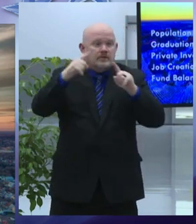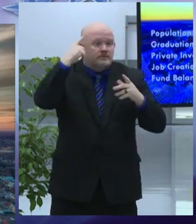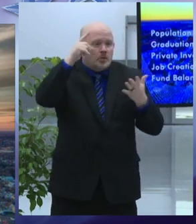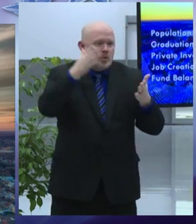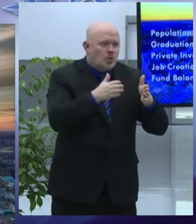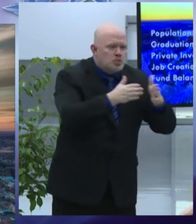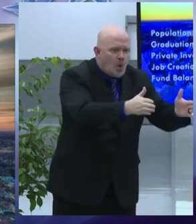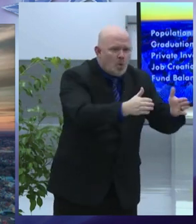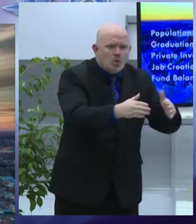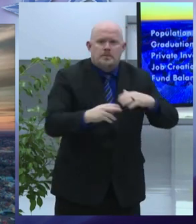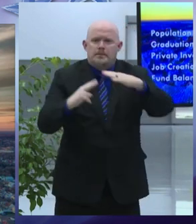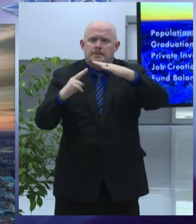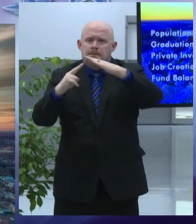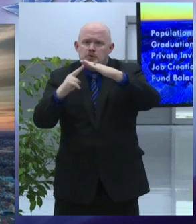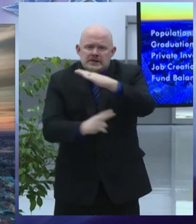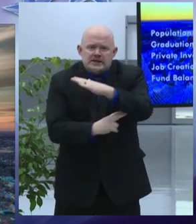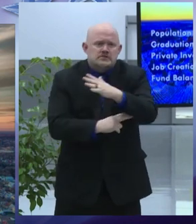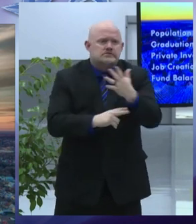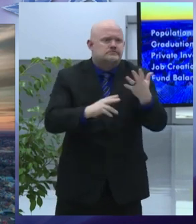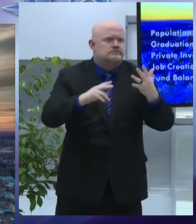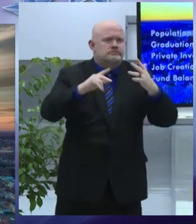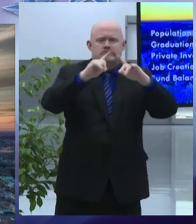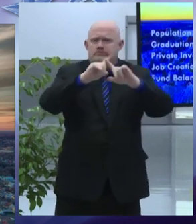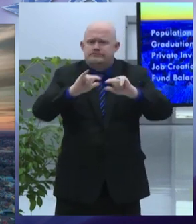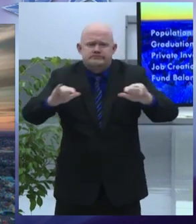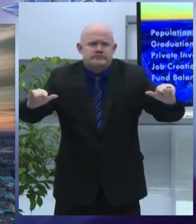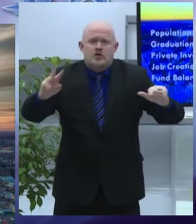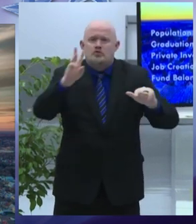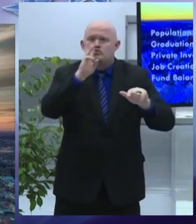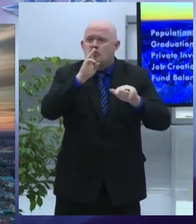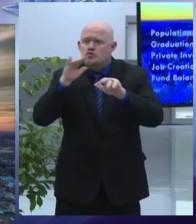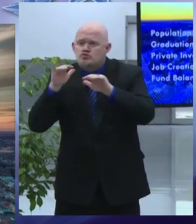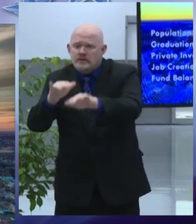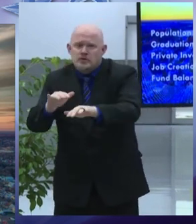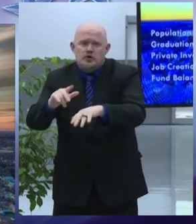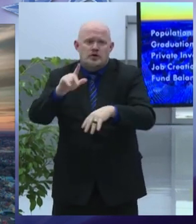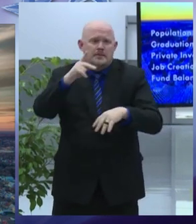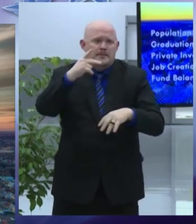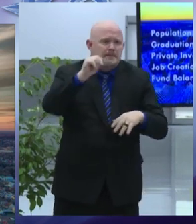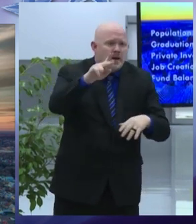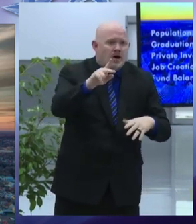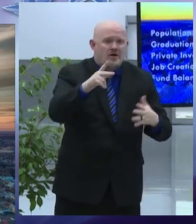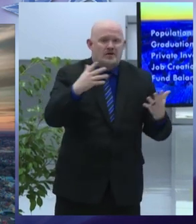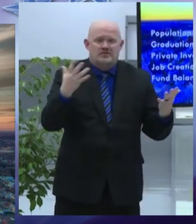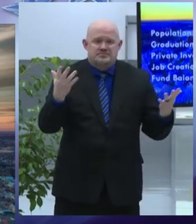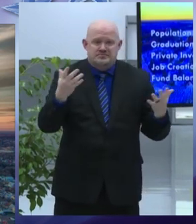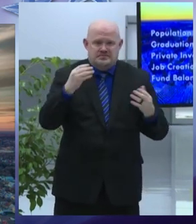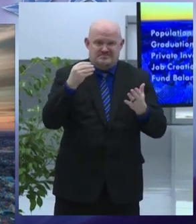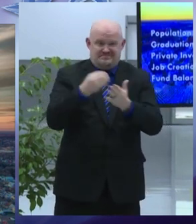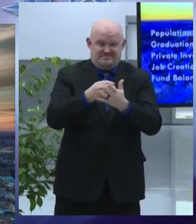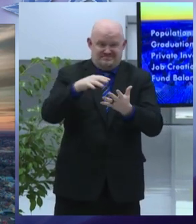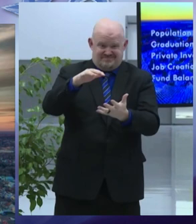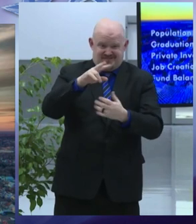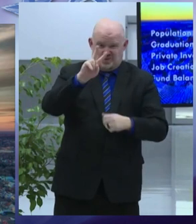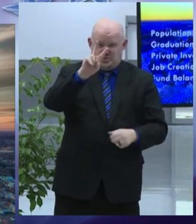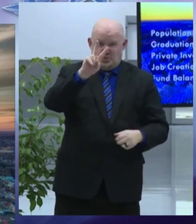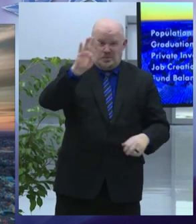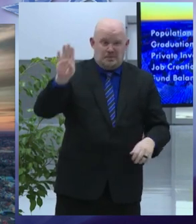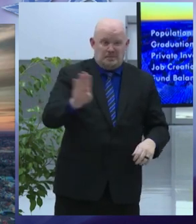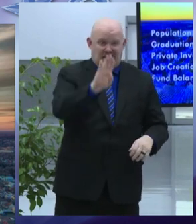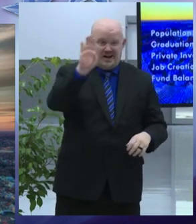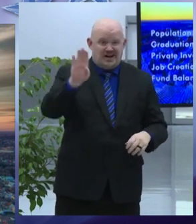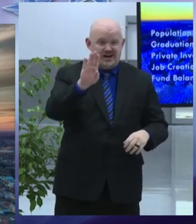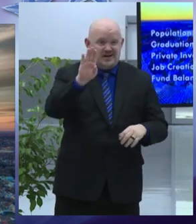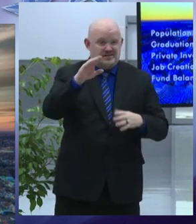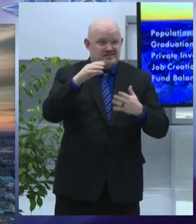water and broadband the two billion dollar interstate 81 infrastructure project is about to